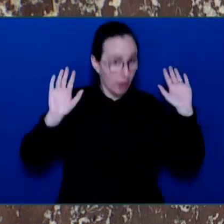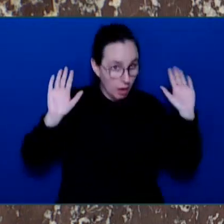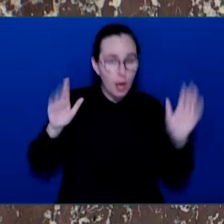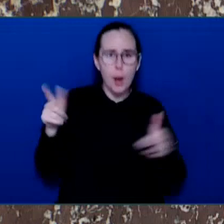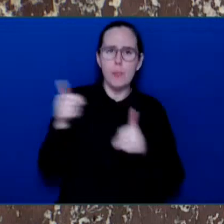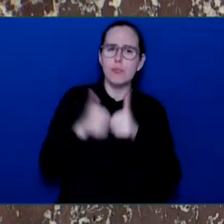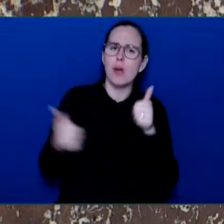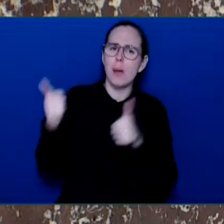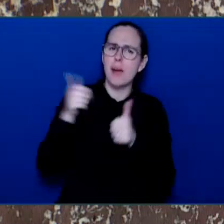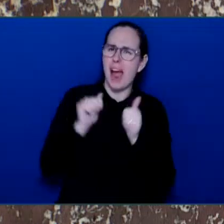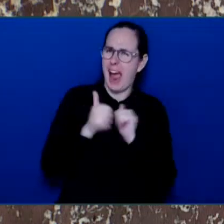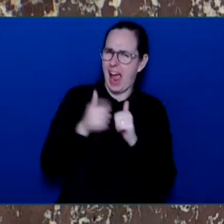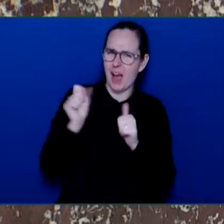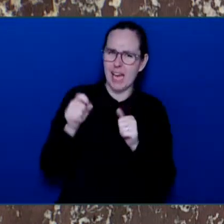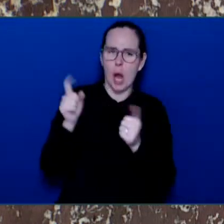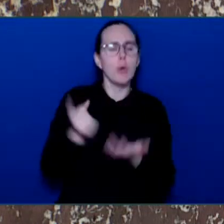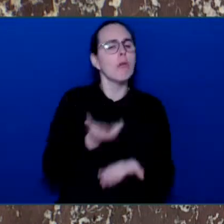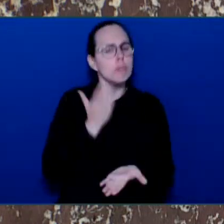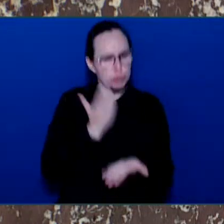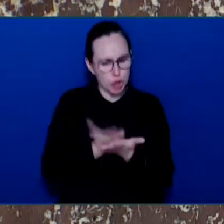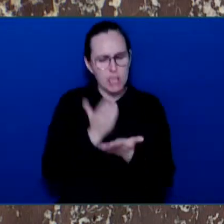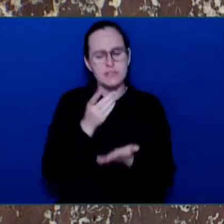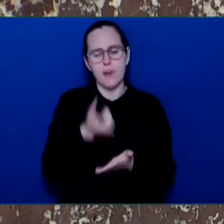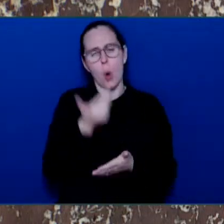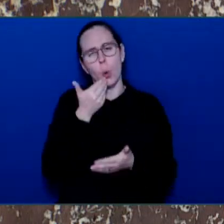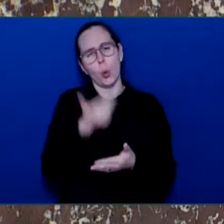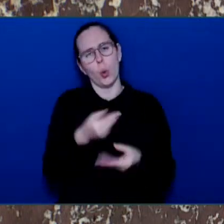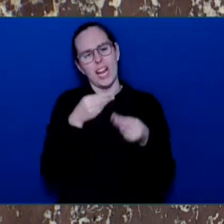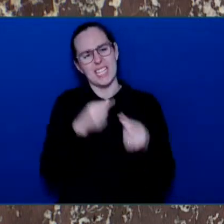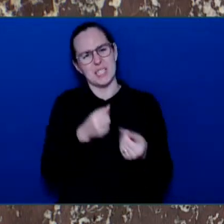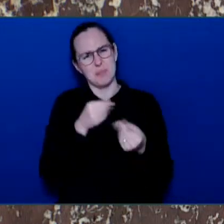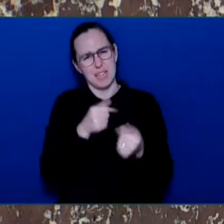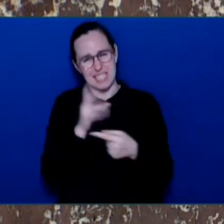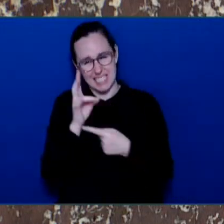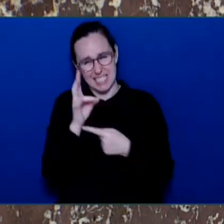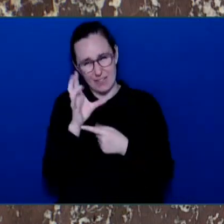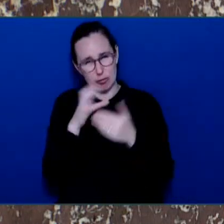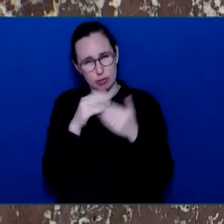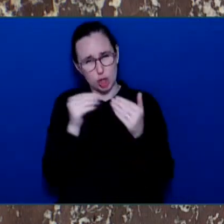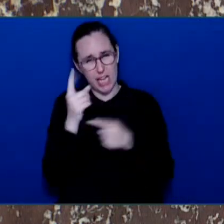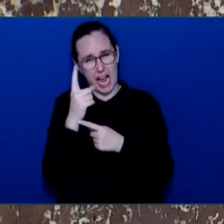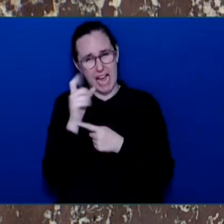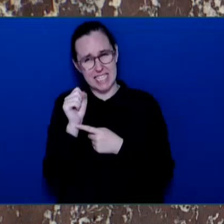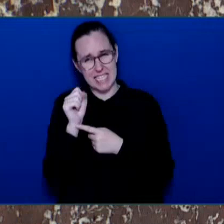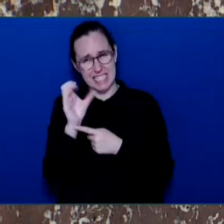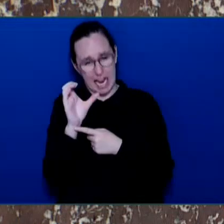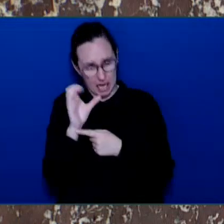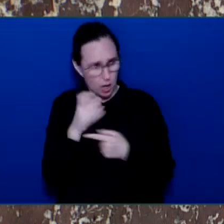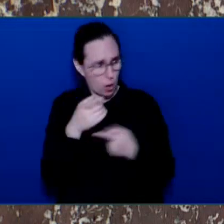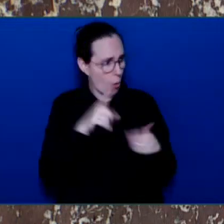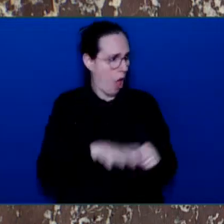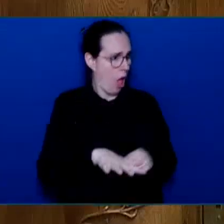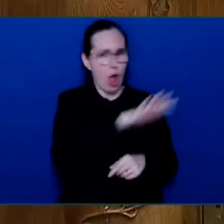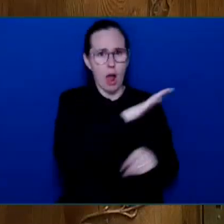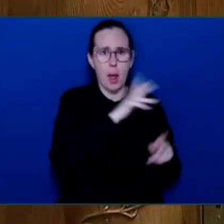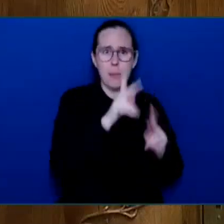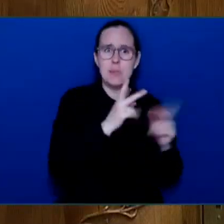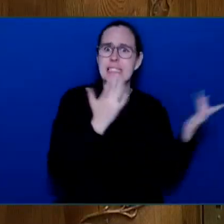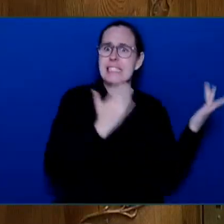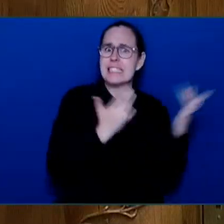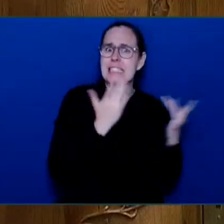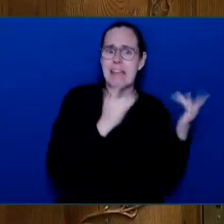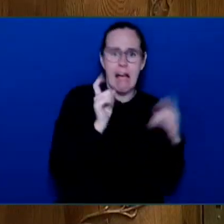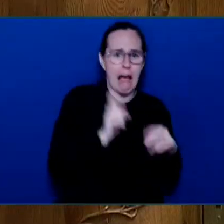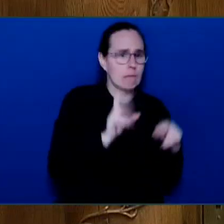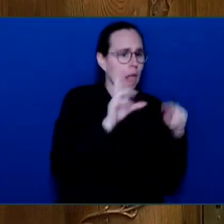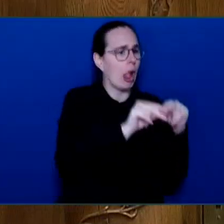people are hanging on by a thread, struggling to pay their own bills, and needing to rely on food banks in BC? Mr. Minister